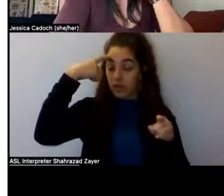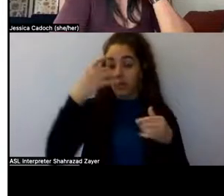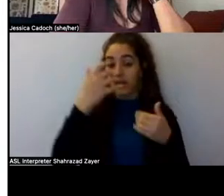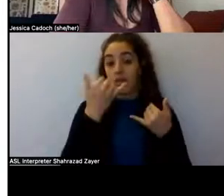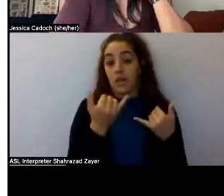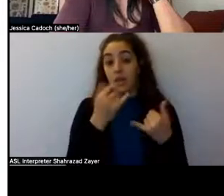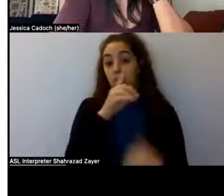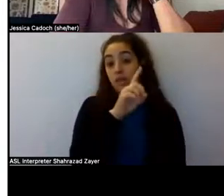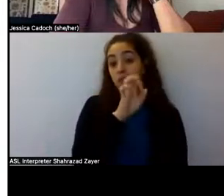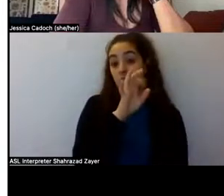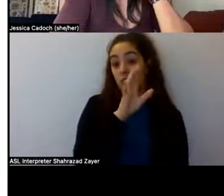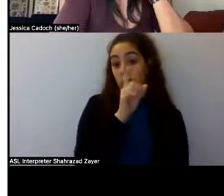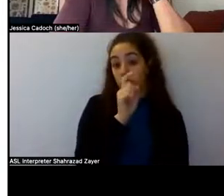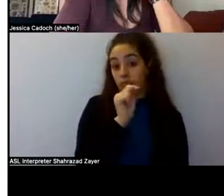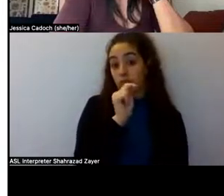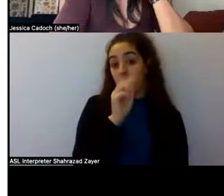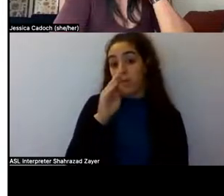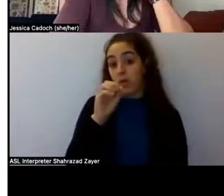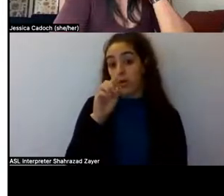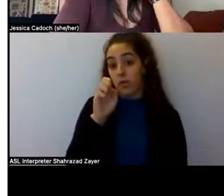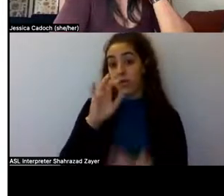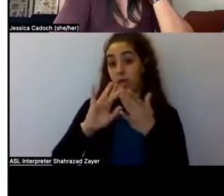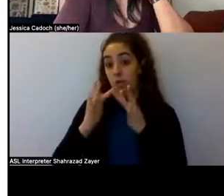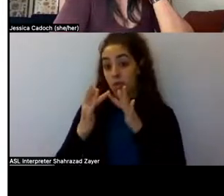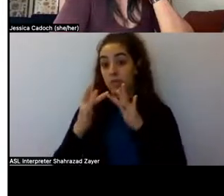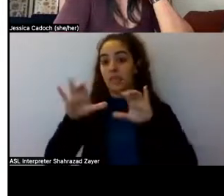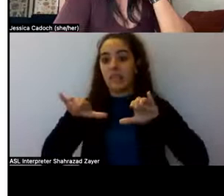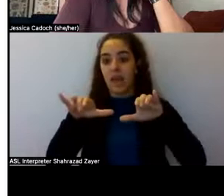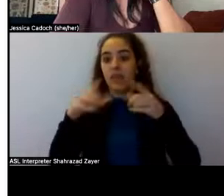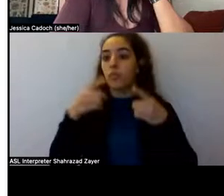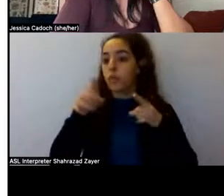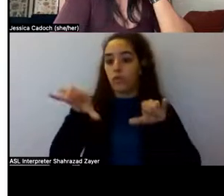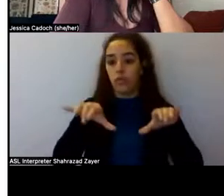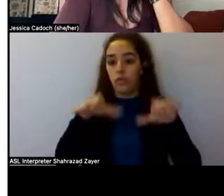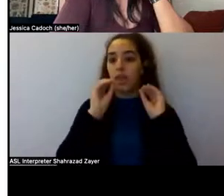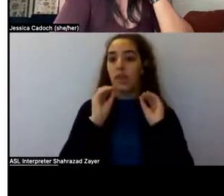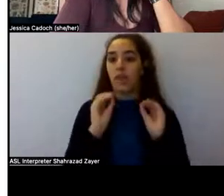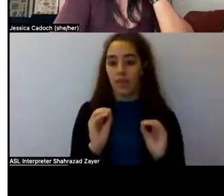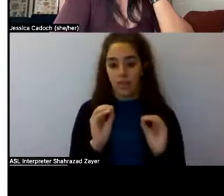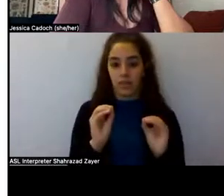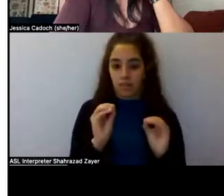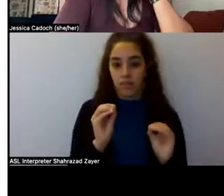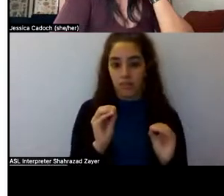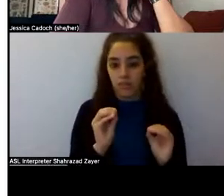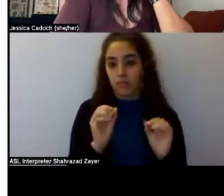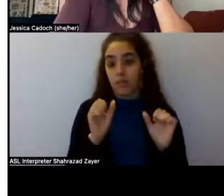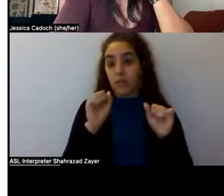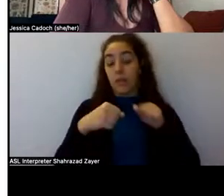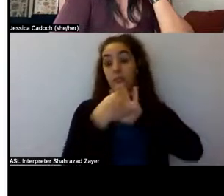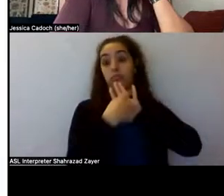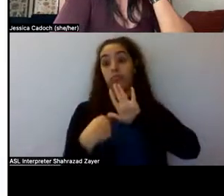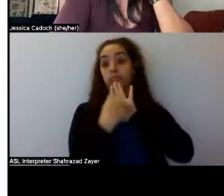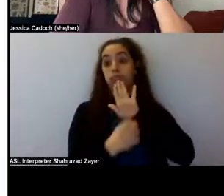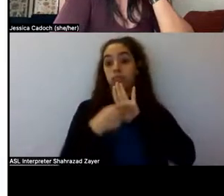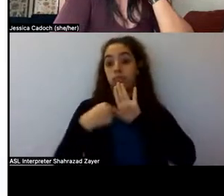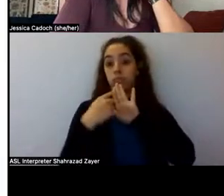It's, it's active when you're doing nothing, when your mind is wandering, um, it can be very self-critical. It's, it's where self